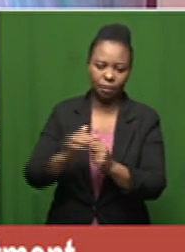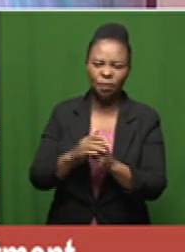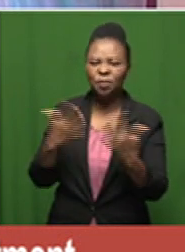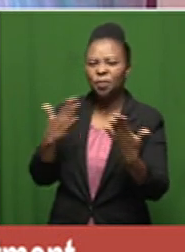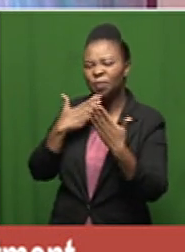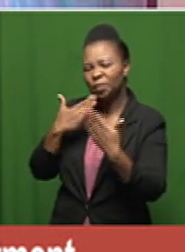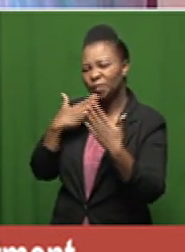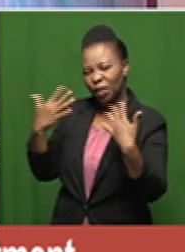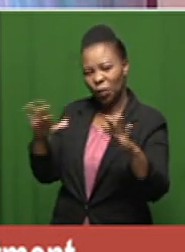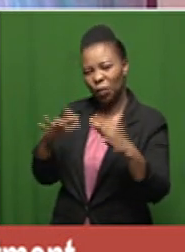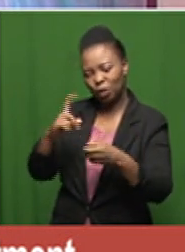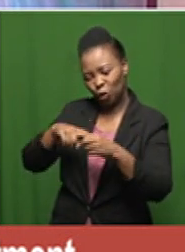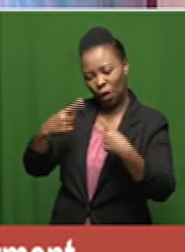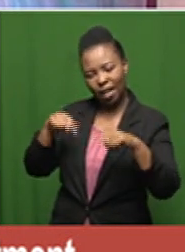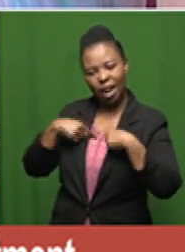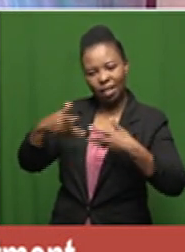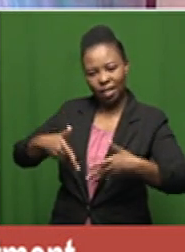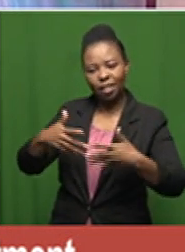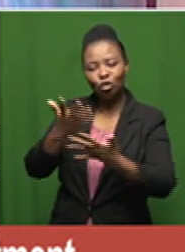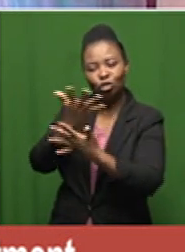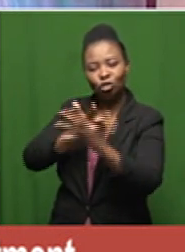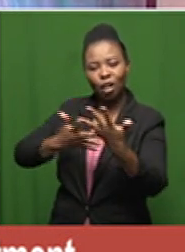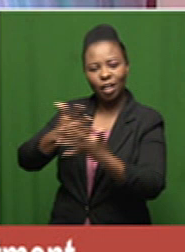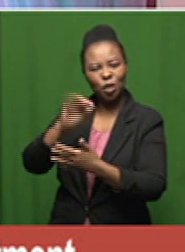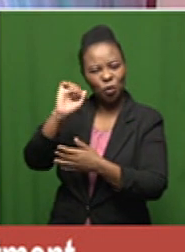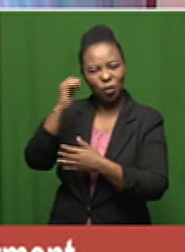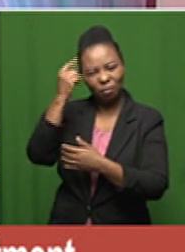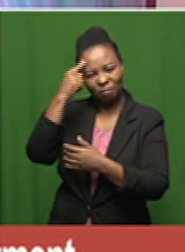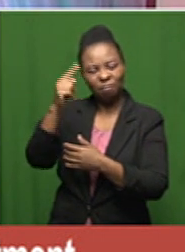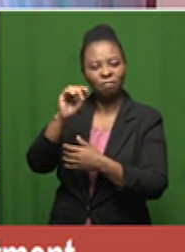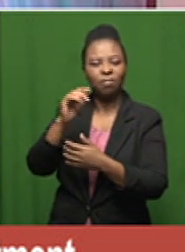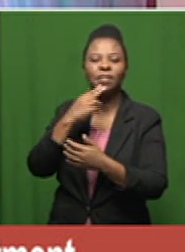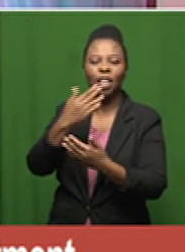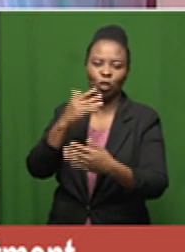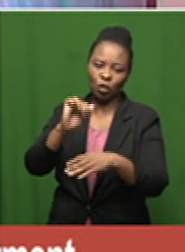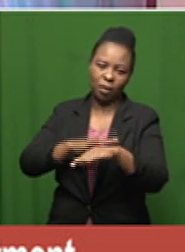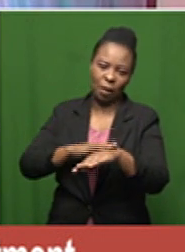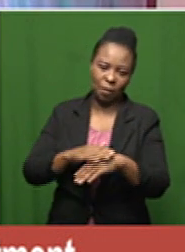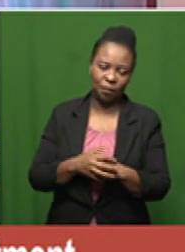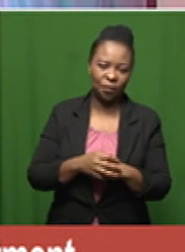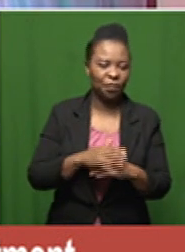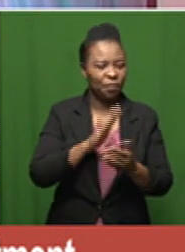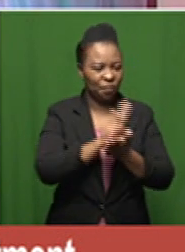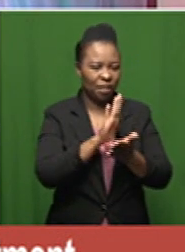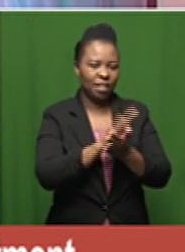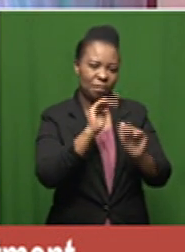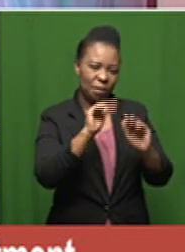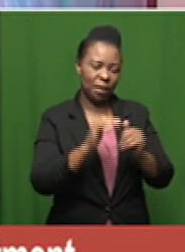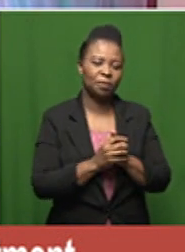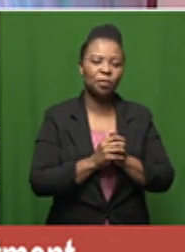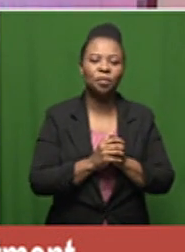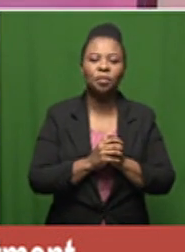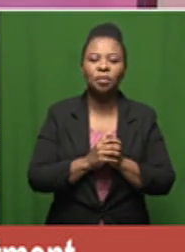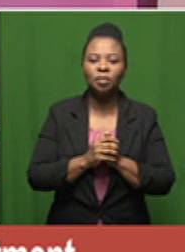much indeed for joining us and uh sharing your insights with us on the program thanks for your time pleasure bye-bye bye-bye